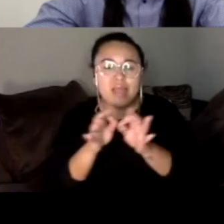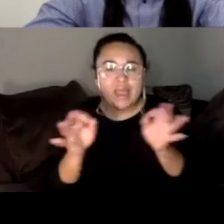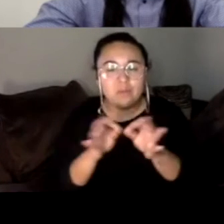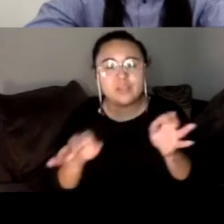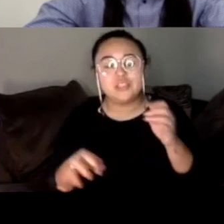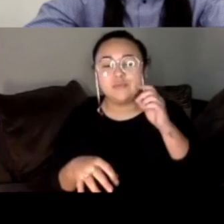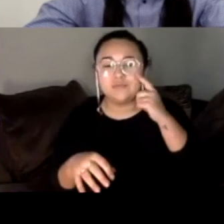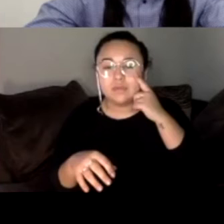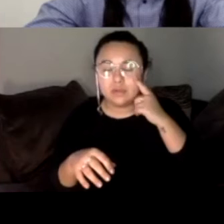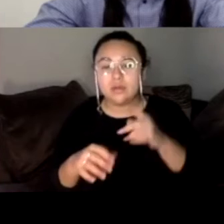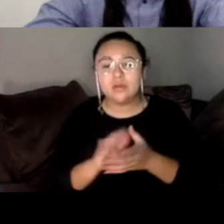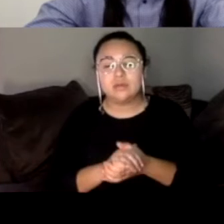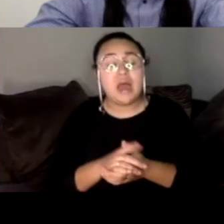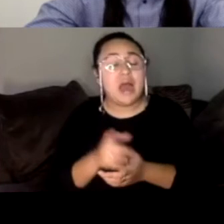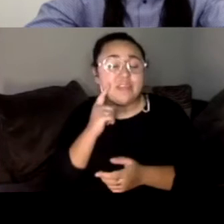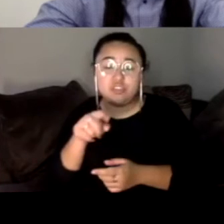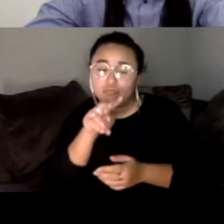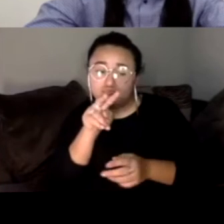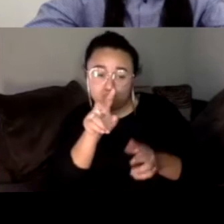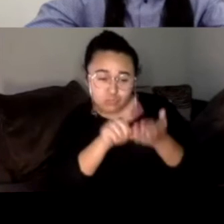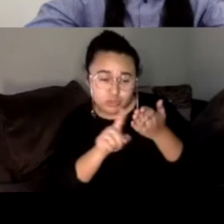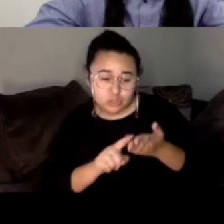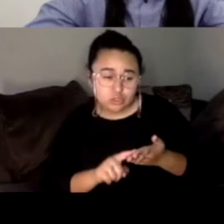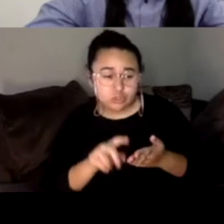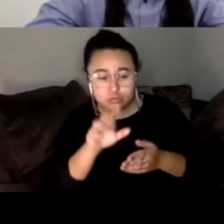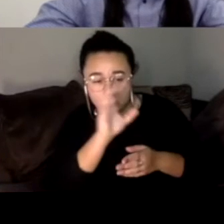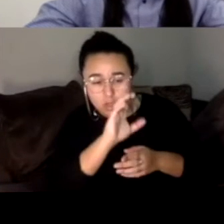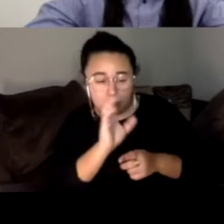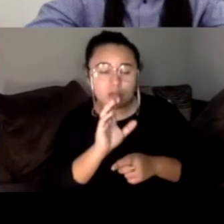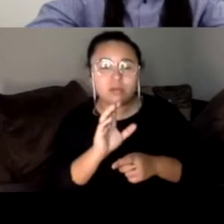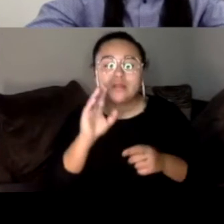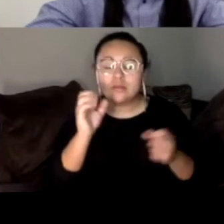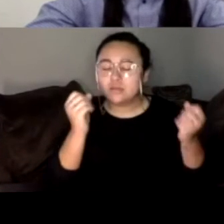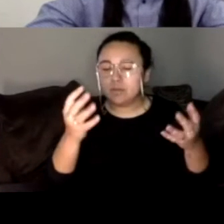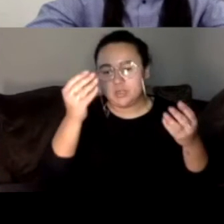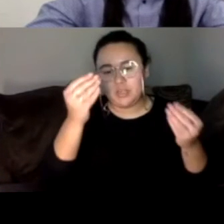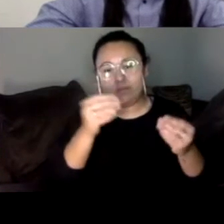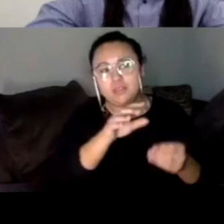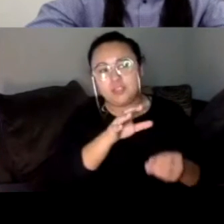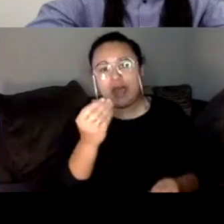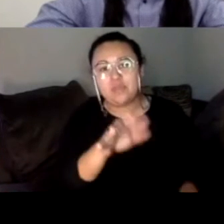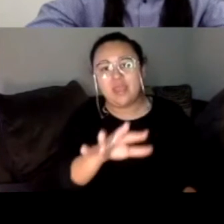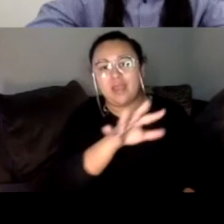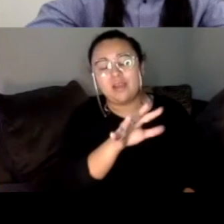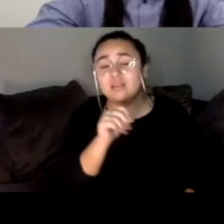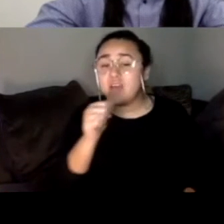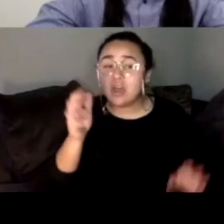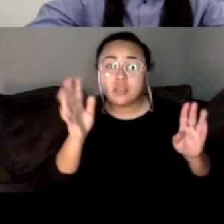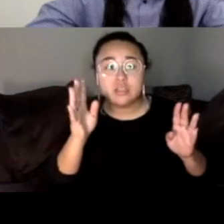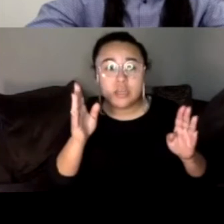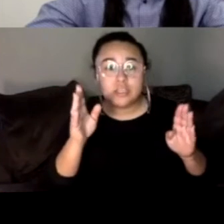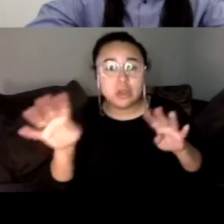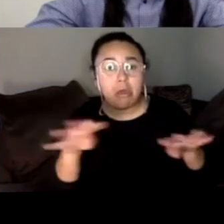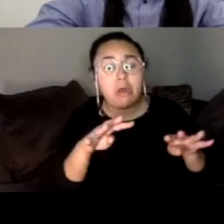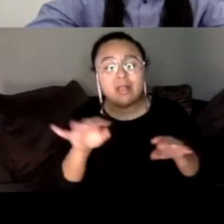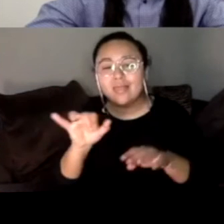so I suggest you, you look out there cause there is some materials out there. It's unfortunately not gaining as much, uh, attention necessarily as the Newsom campaign